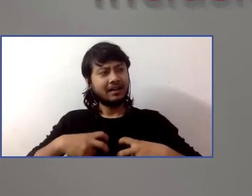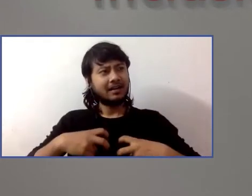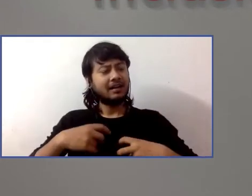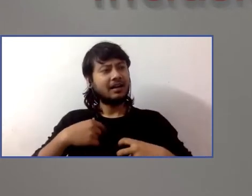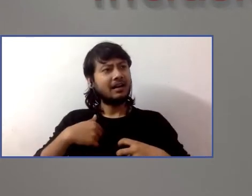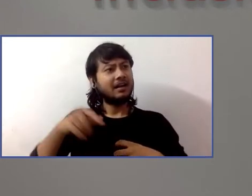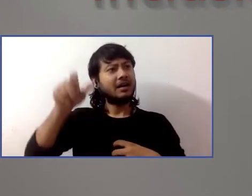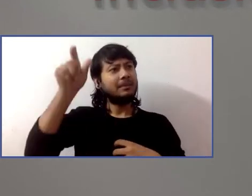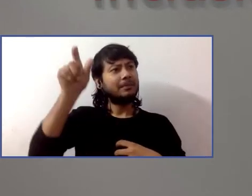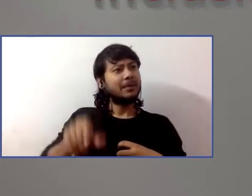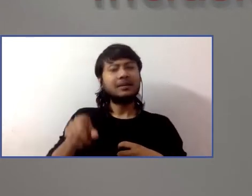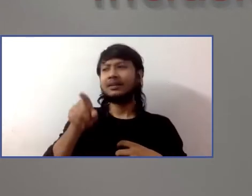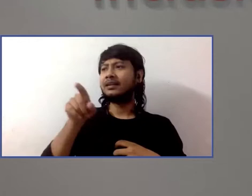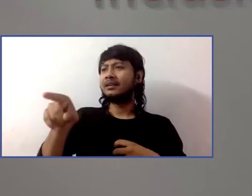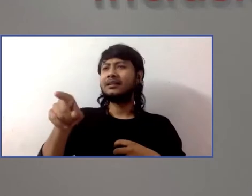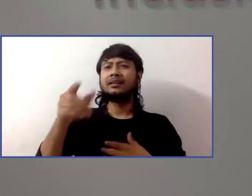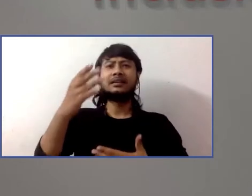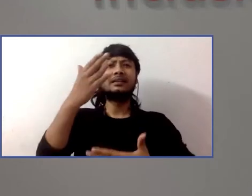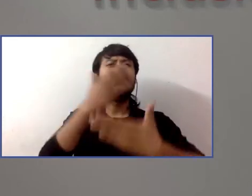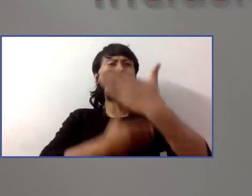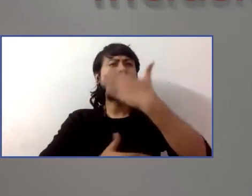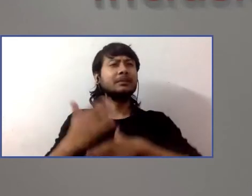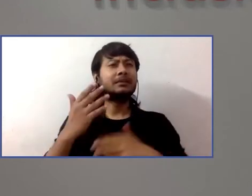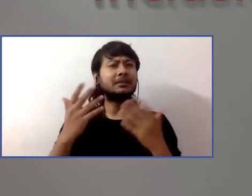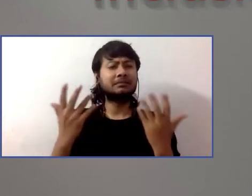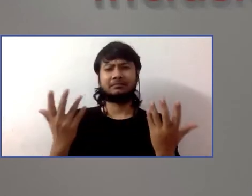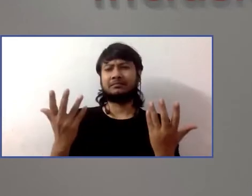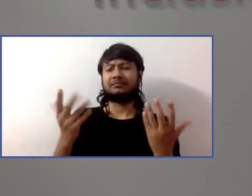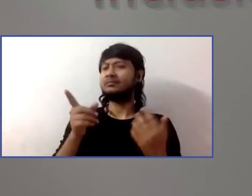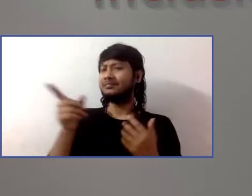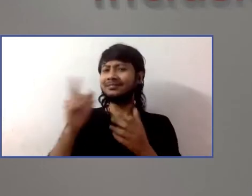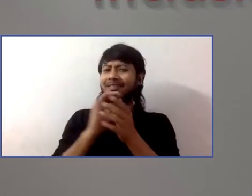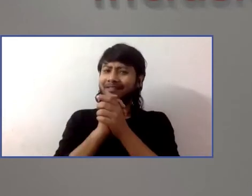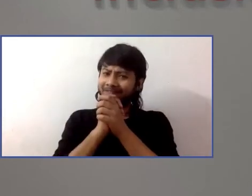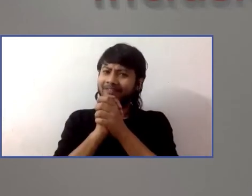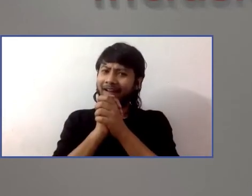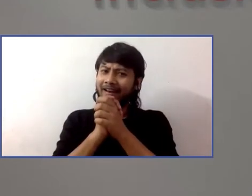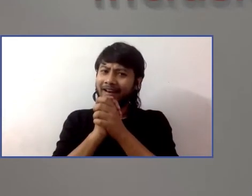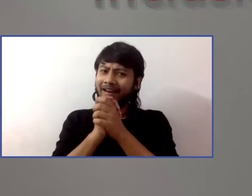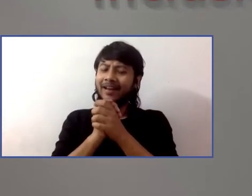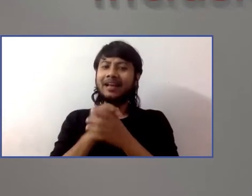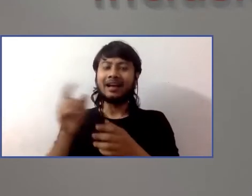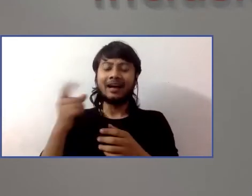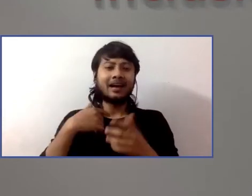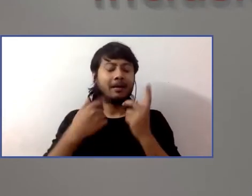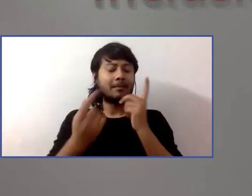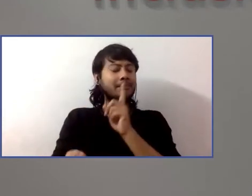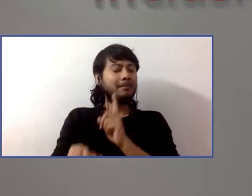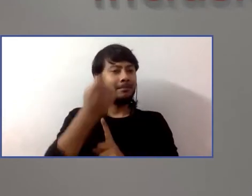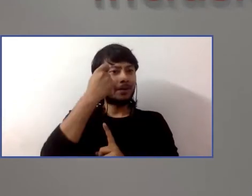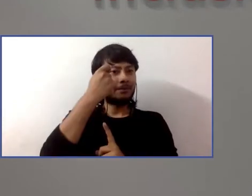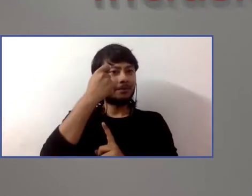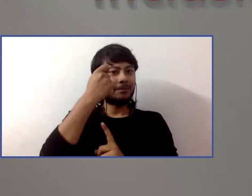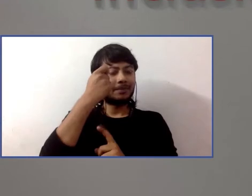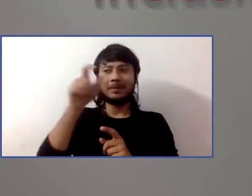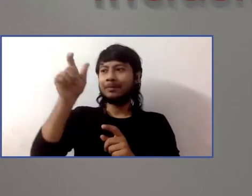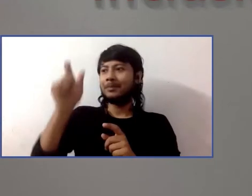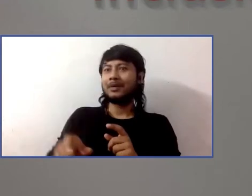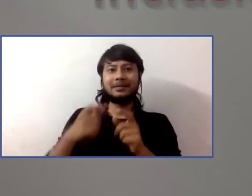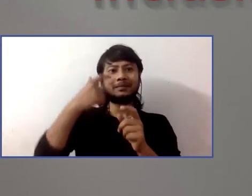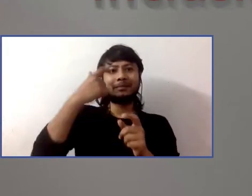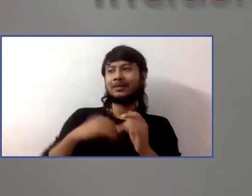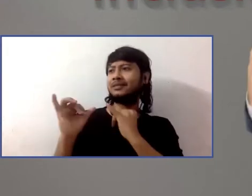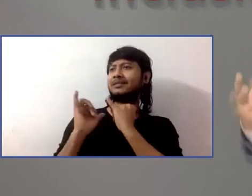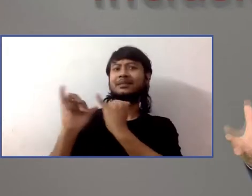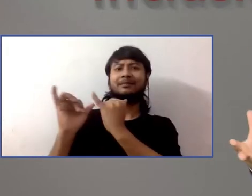his disability to seeing him as a friend. And it was a real light bulb moment for me. And it was actually the inspiration behind